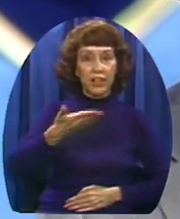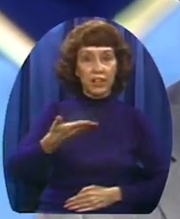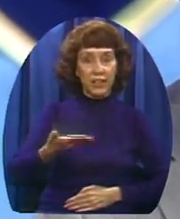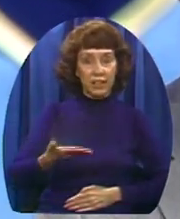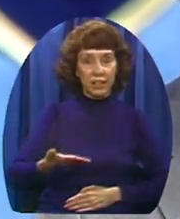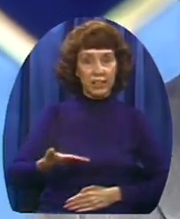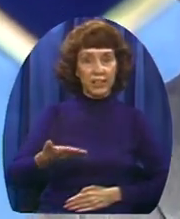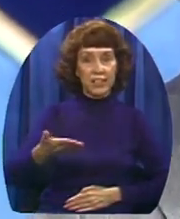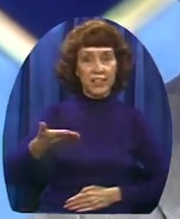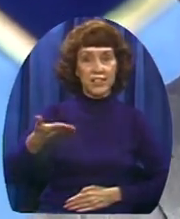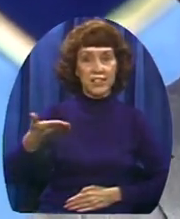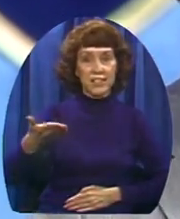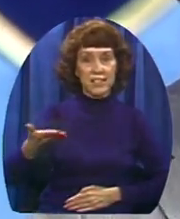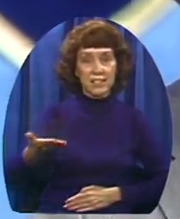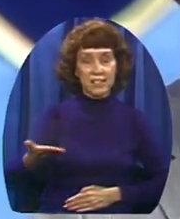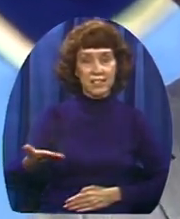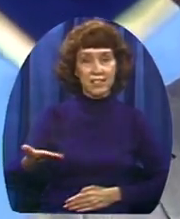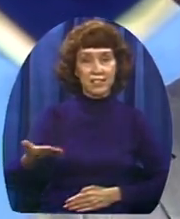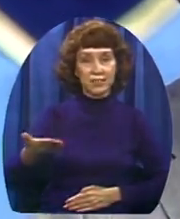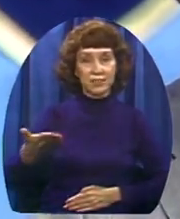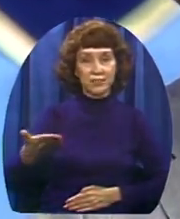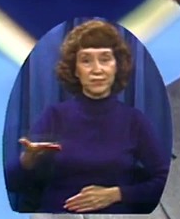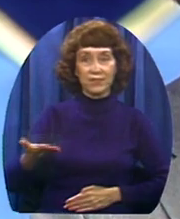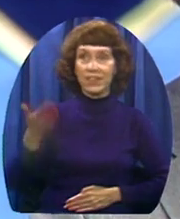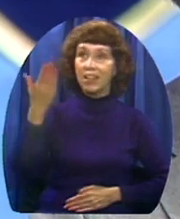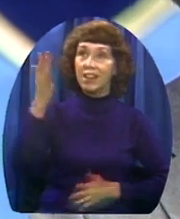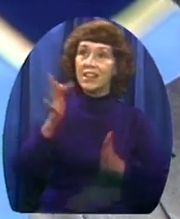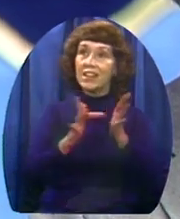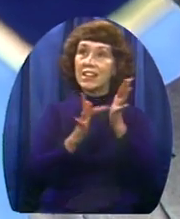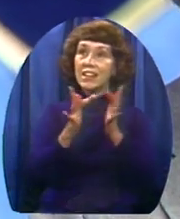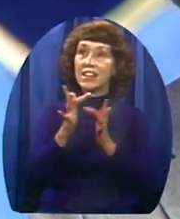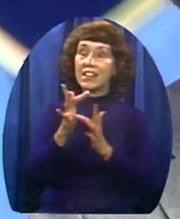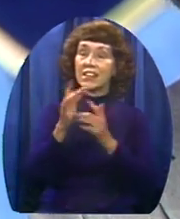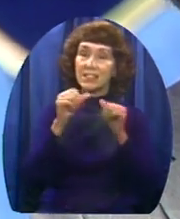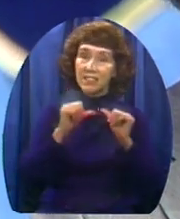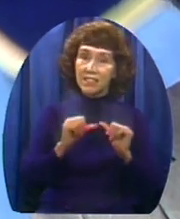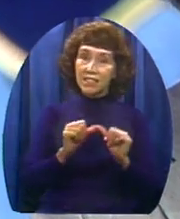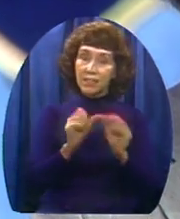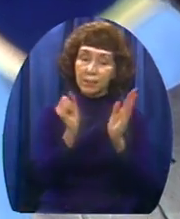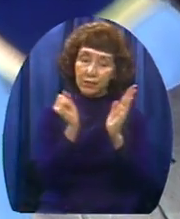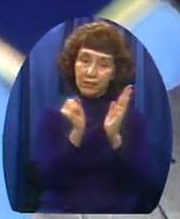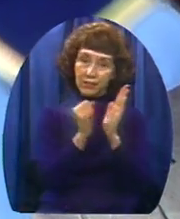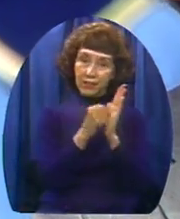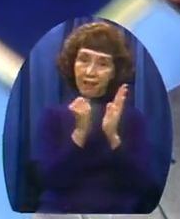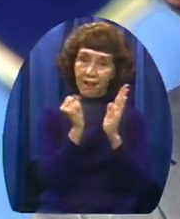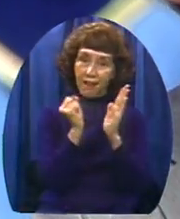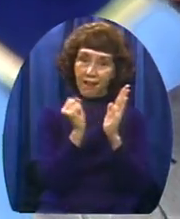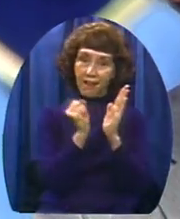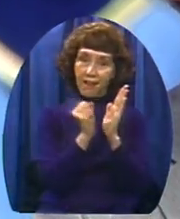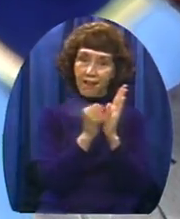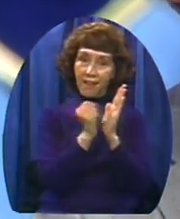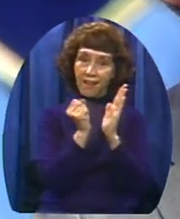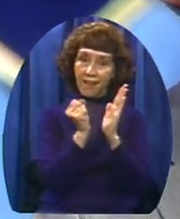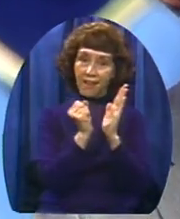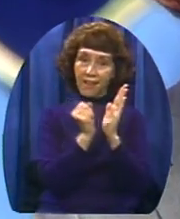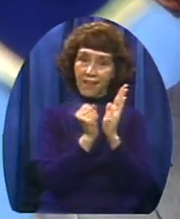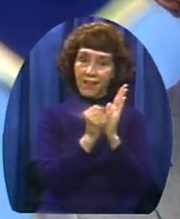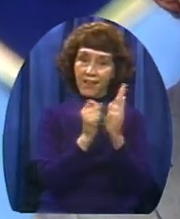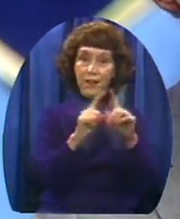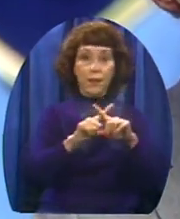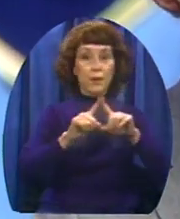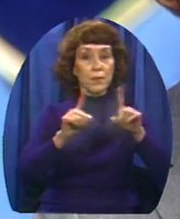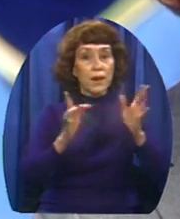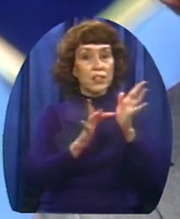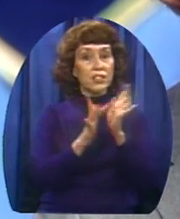He just keeps knocking But he hears